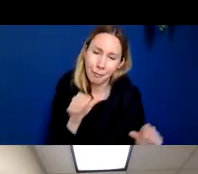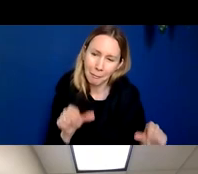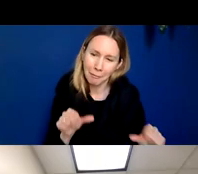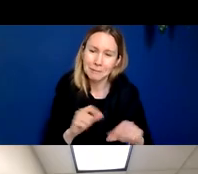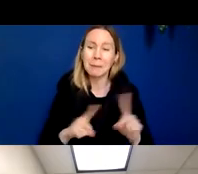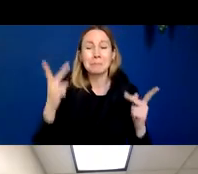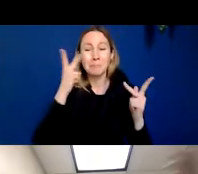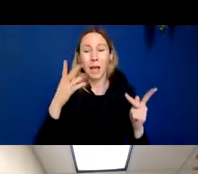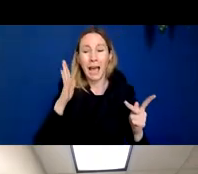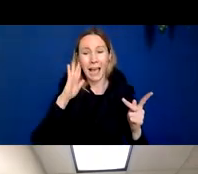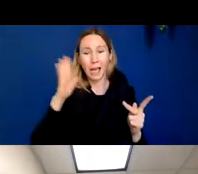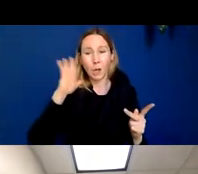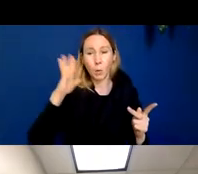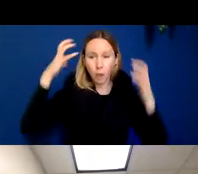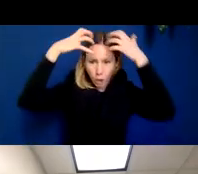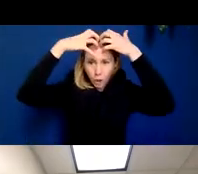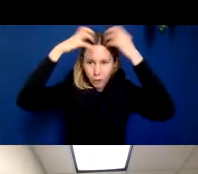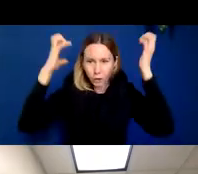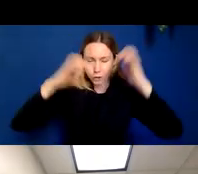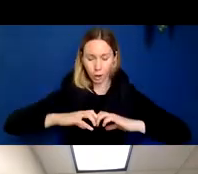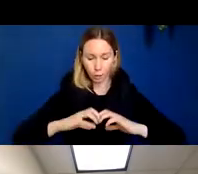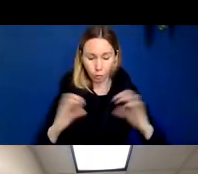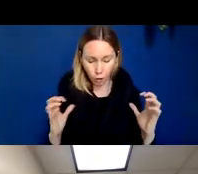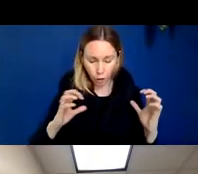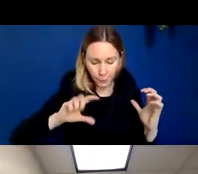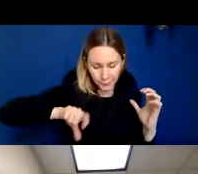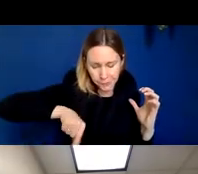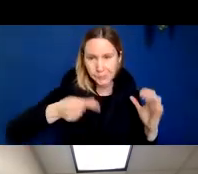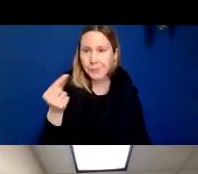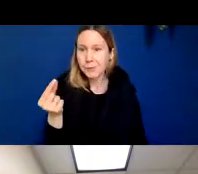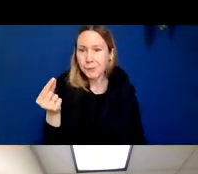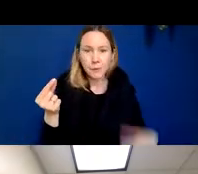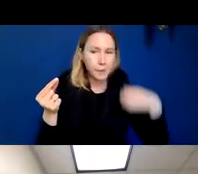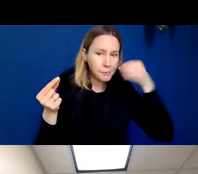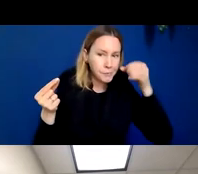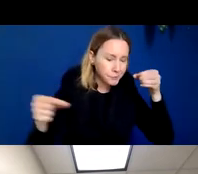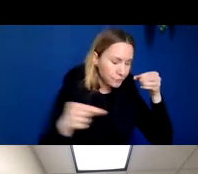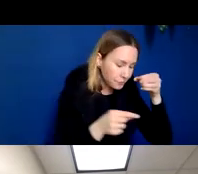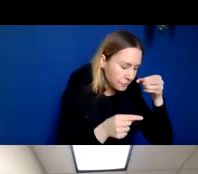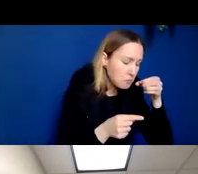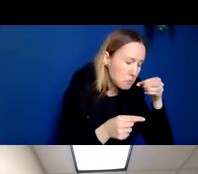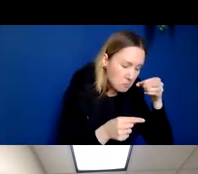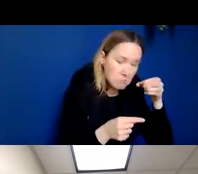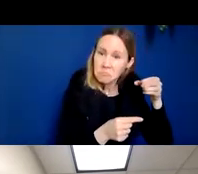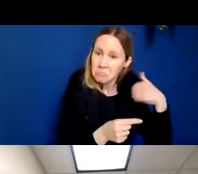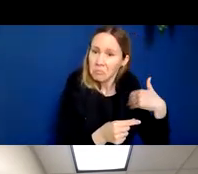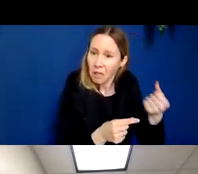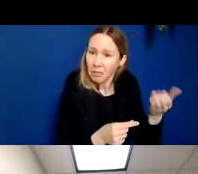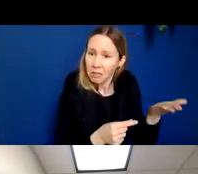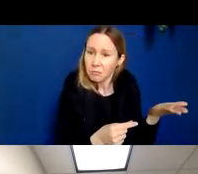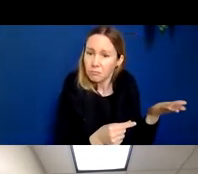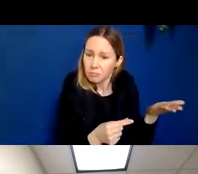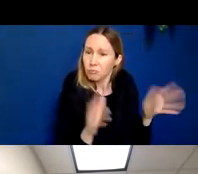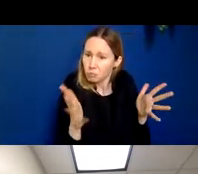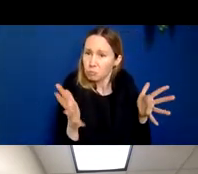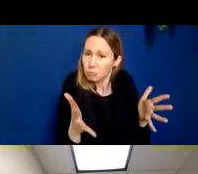and I can take a sample of my patient's brain, actually, and look at it under a microscope, and I can say, you know, your brain looks pretty healthy. You're doing, keep the